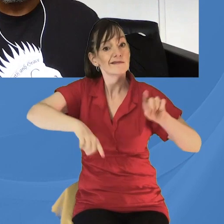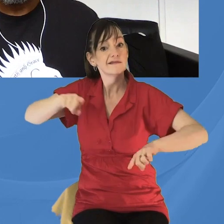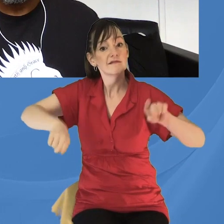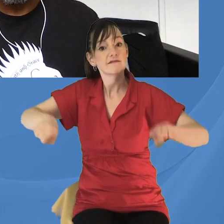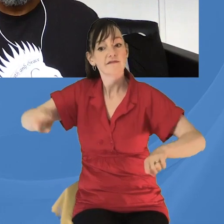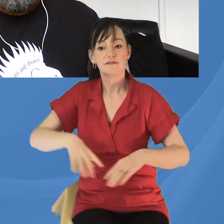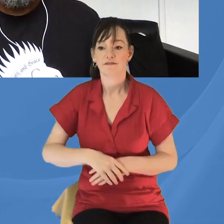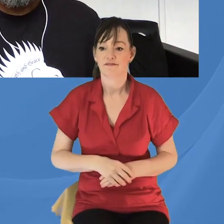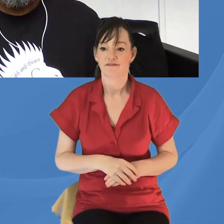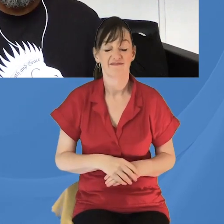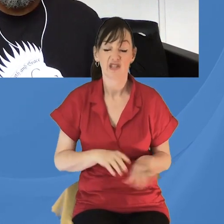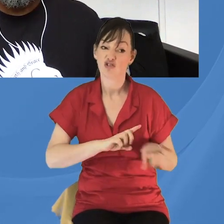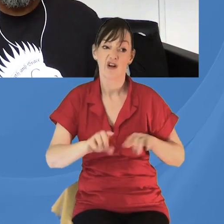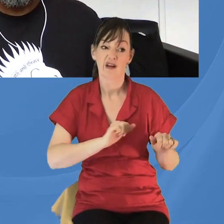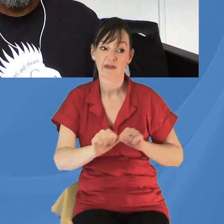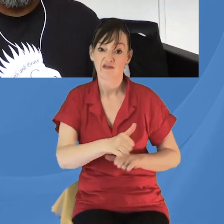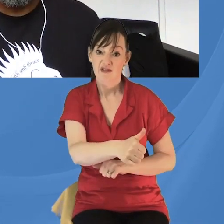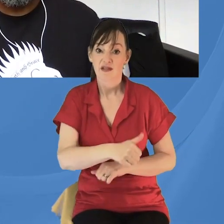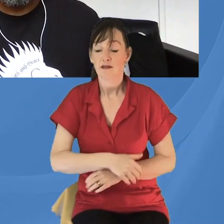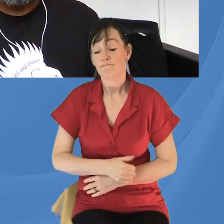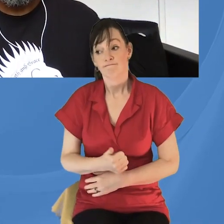whatever works, really. Indeed.